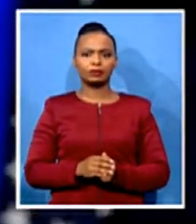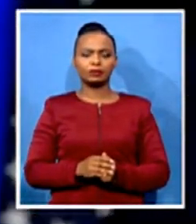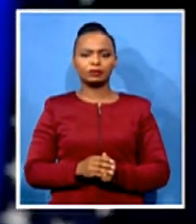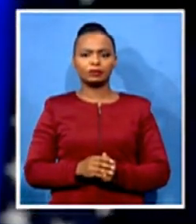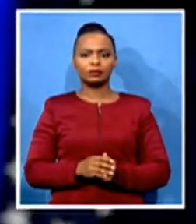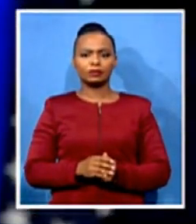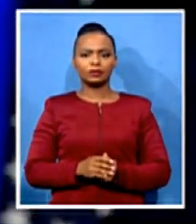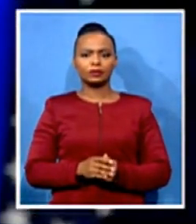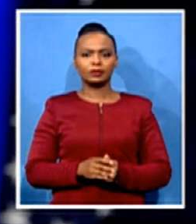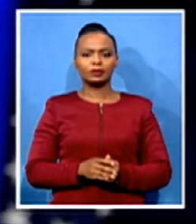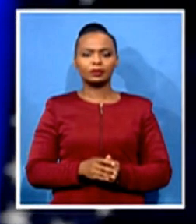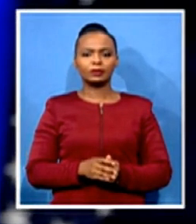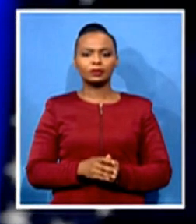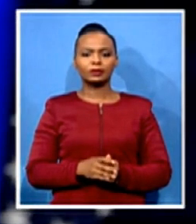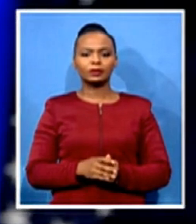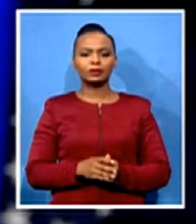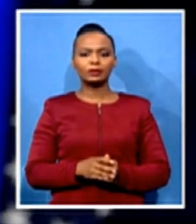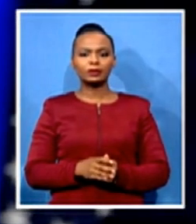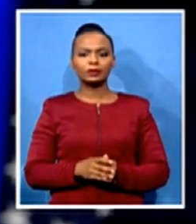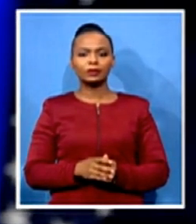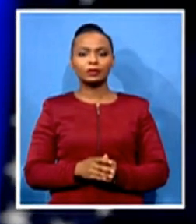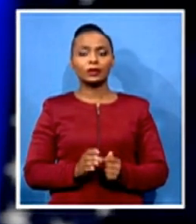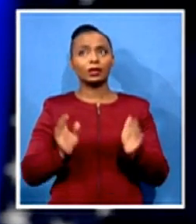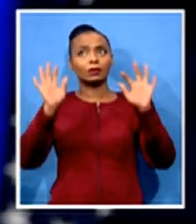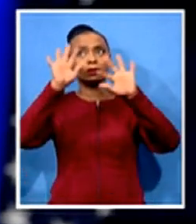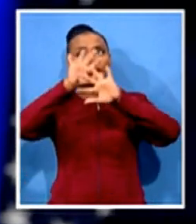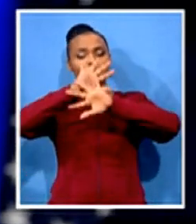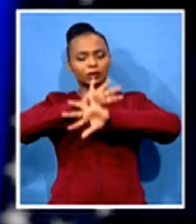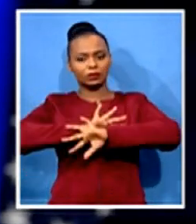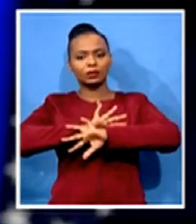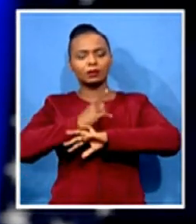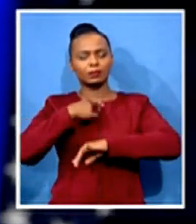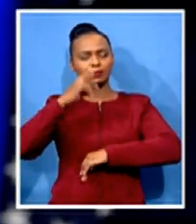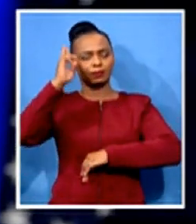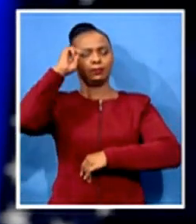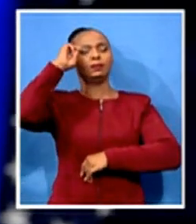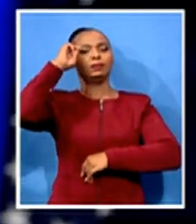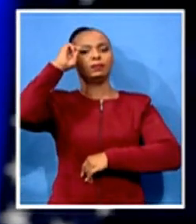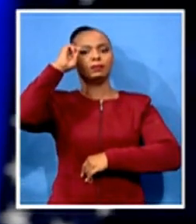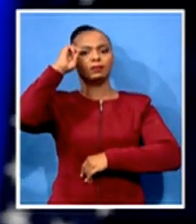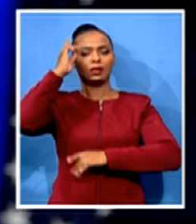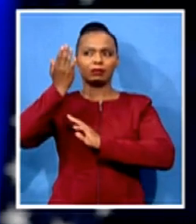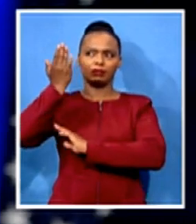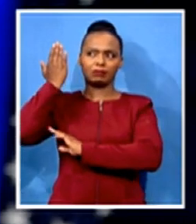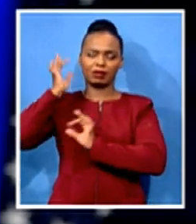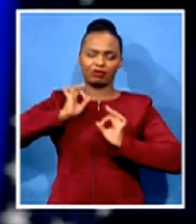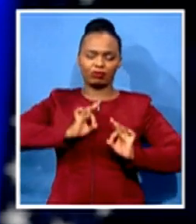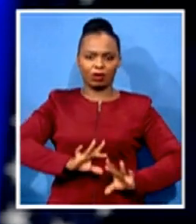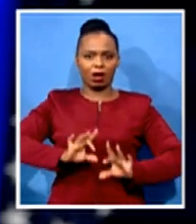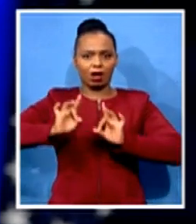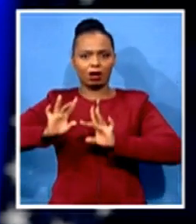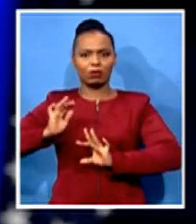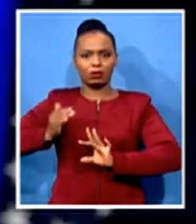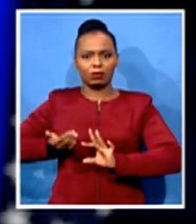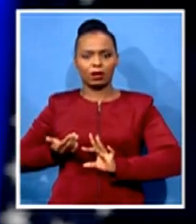Tonight I reflect on their struggle, their determination, and the strength of their vision to